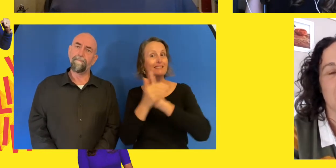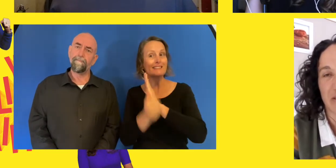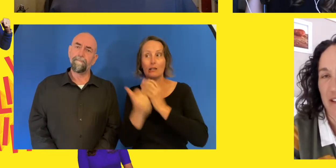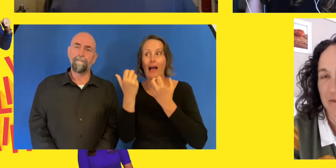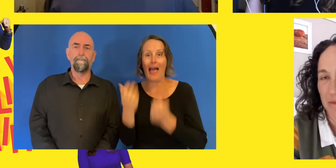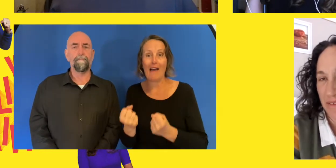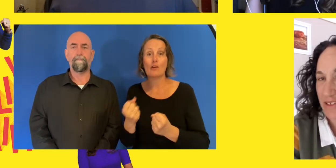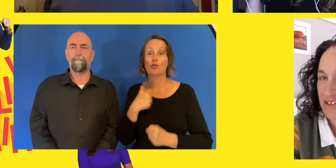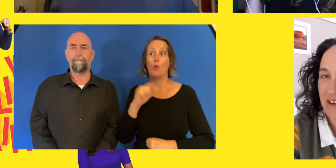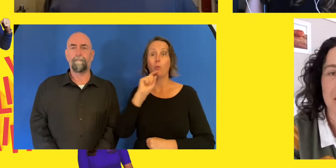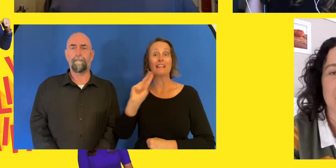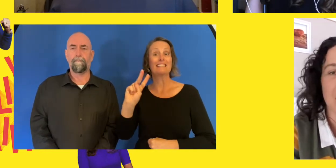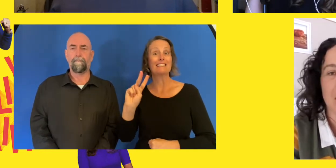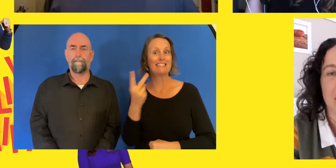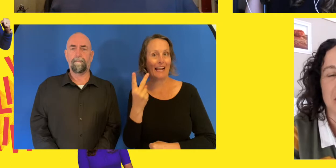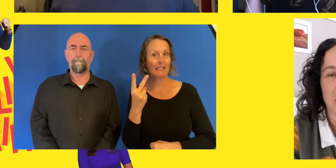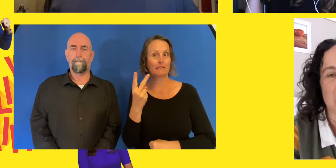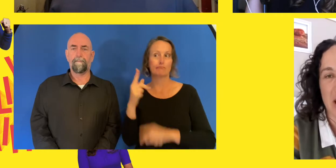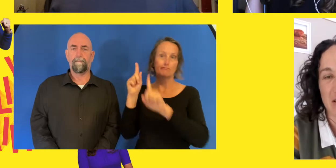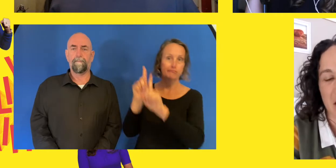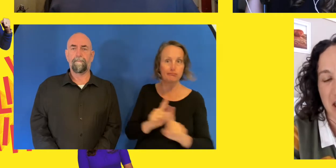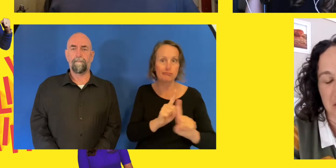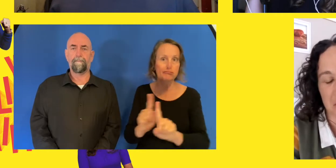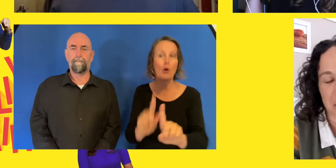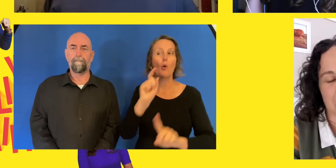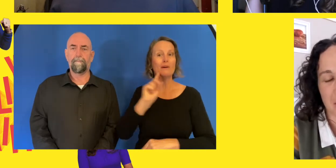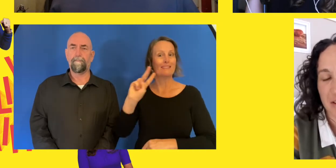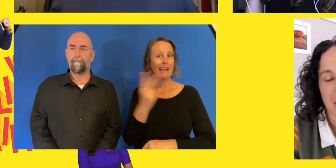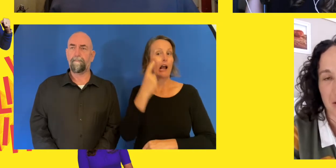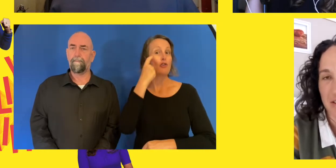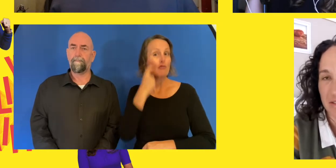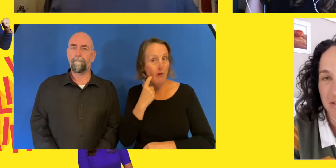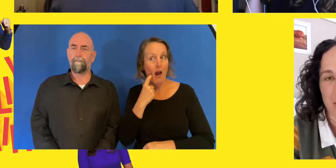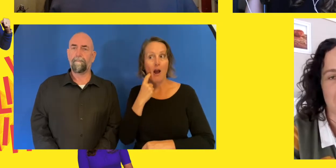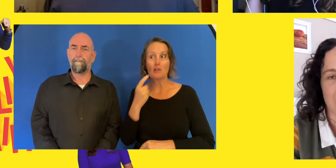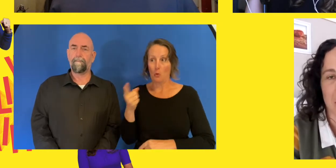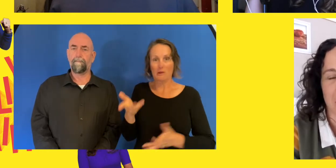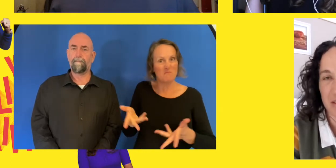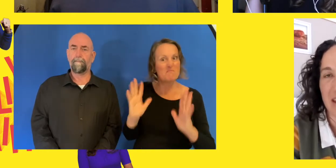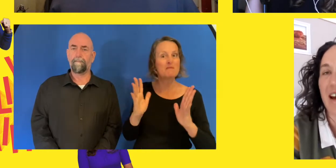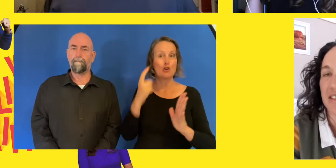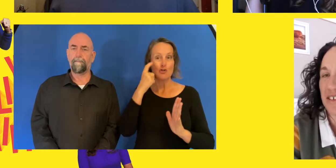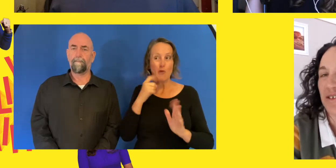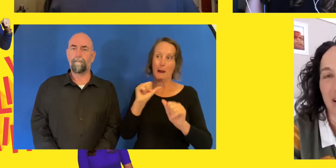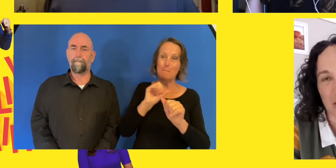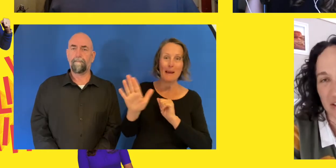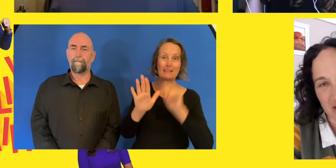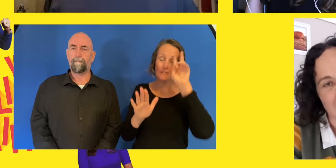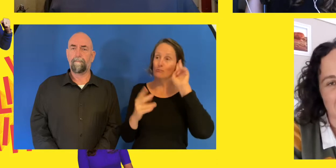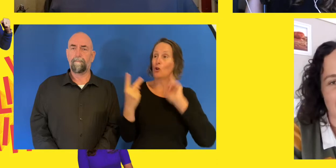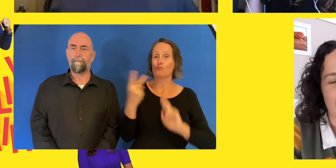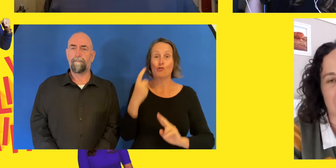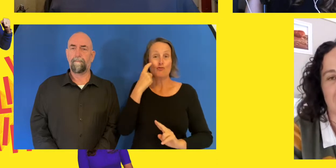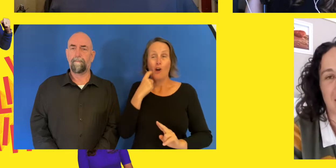we have a second run, we have a second chance, let's just push out and, you know, do, ski us, just do us. We don't need